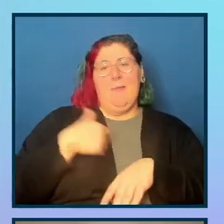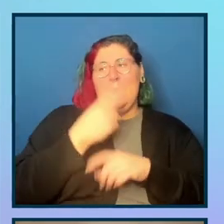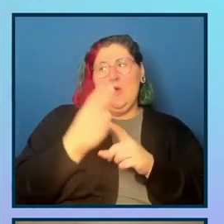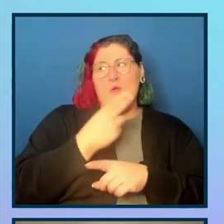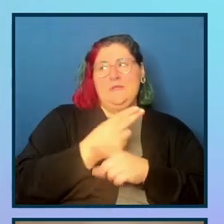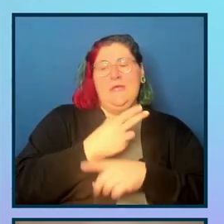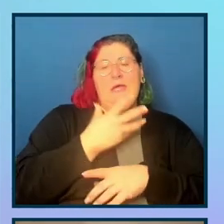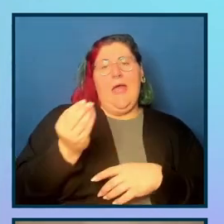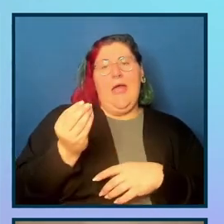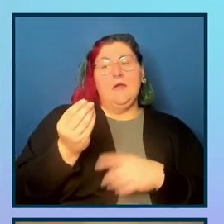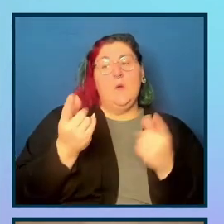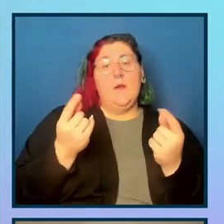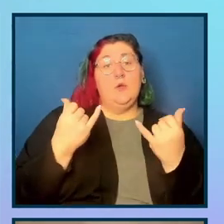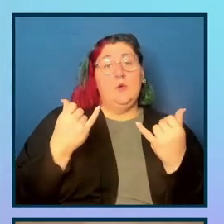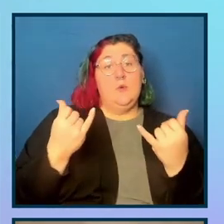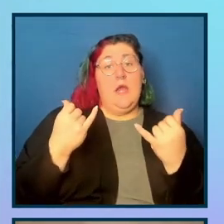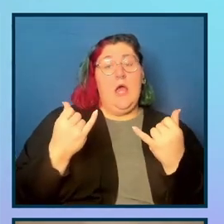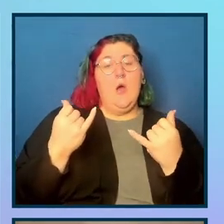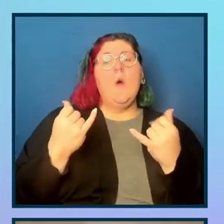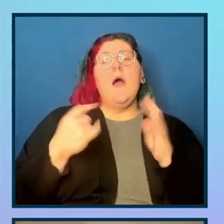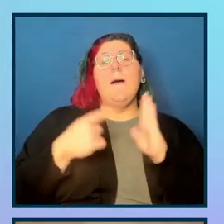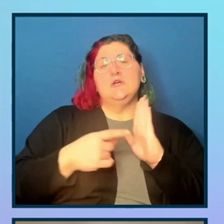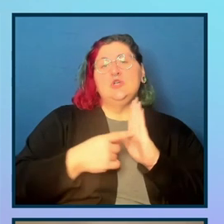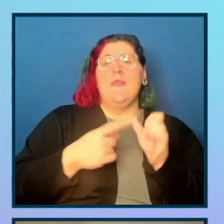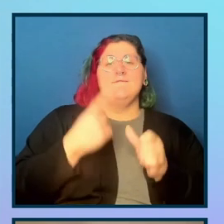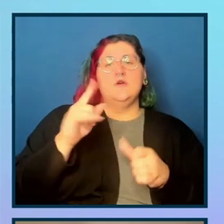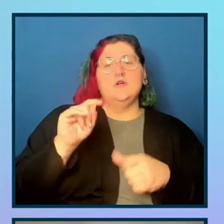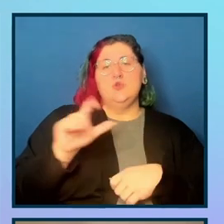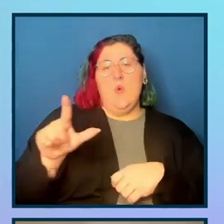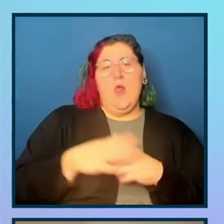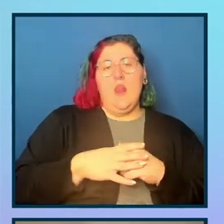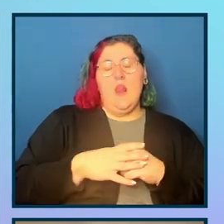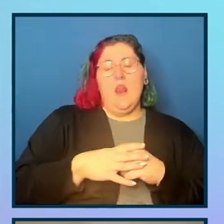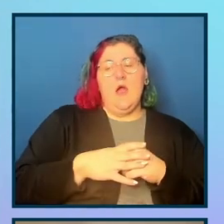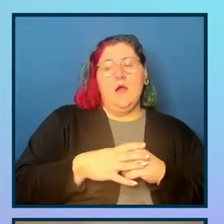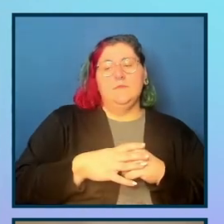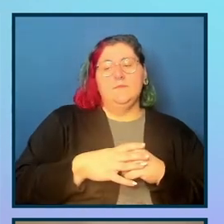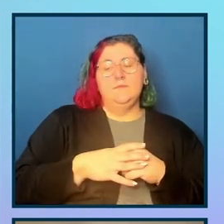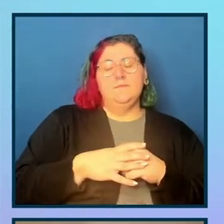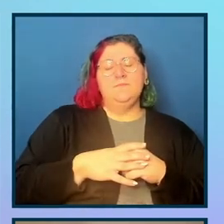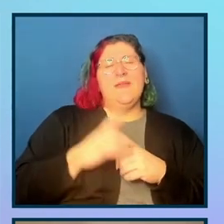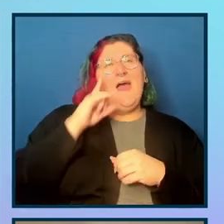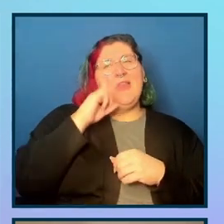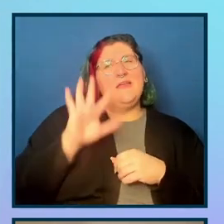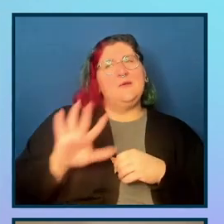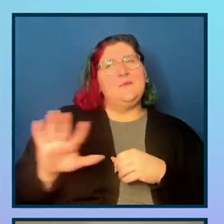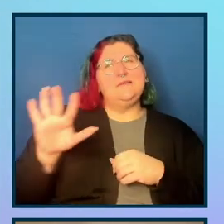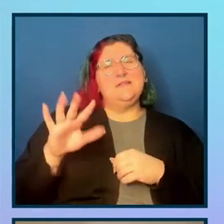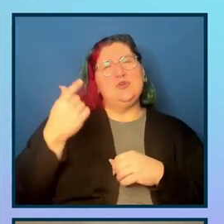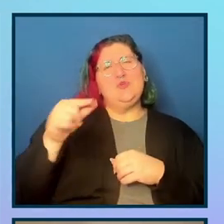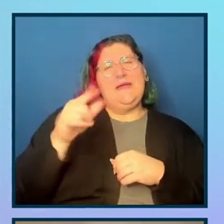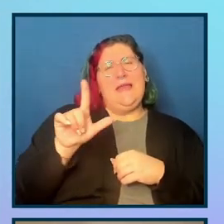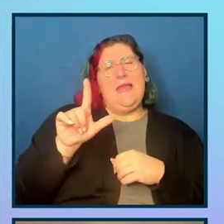And what I'm going to do now is showcase the first tool. I think it was a green L or something.